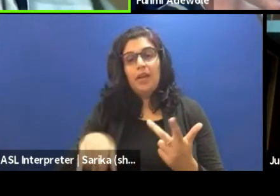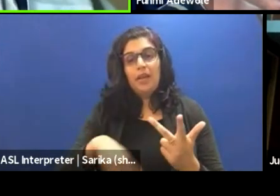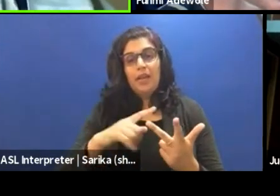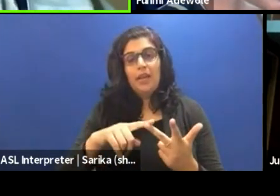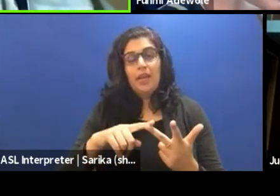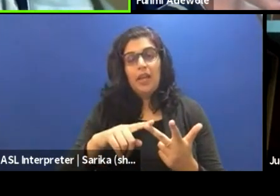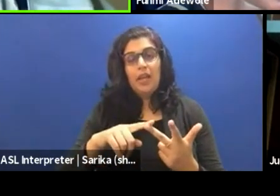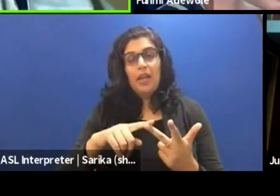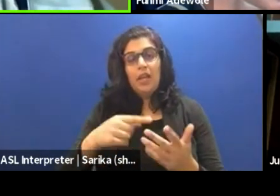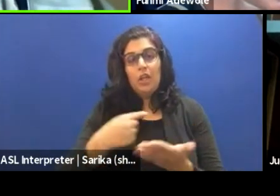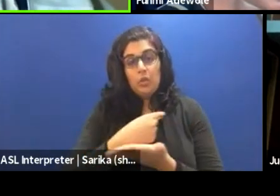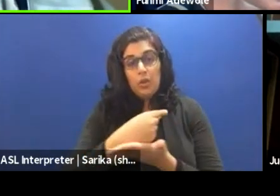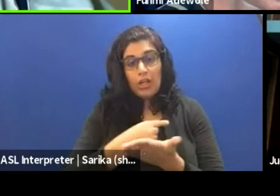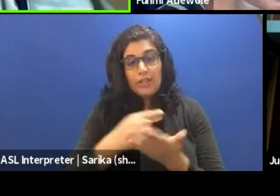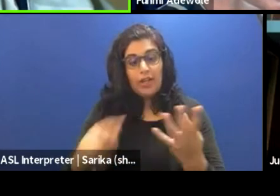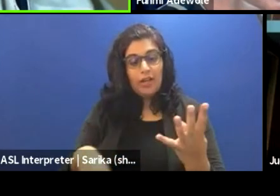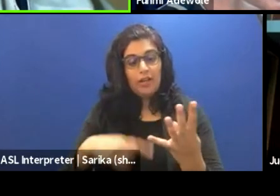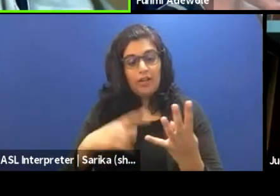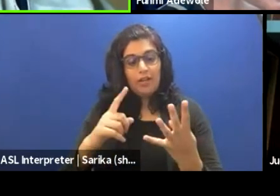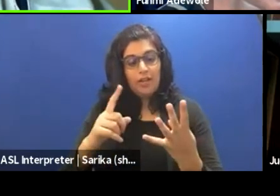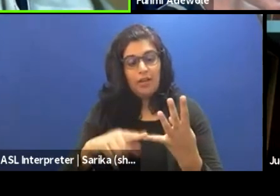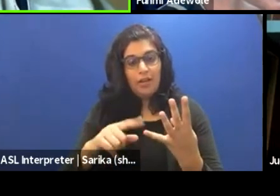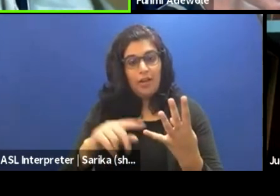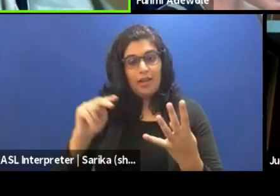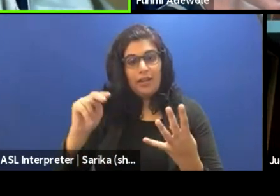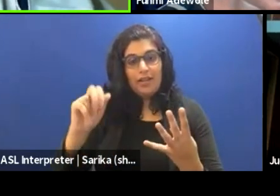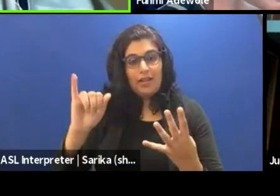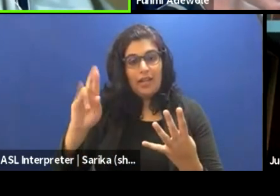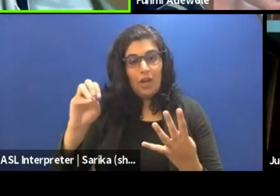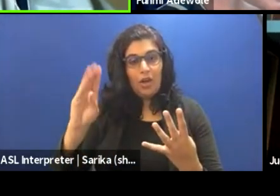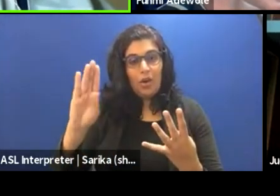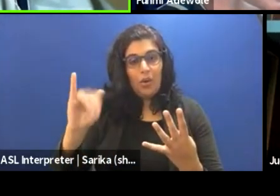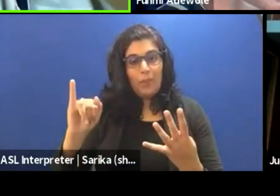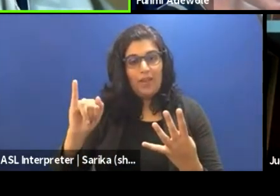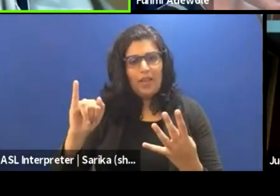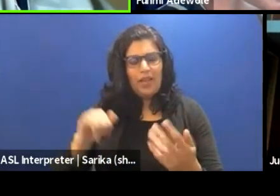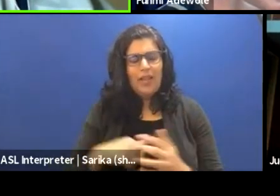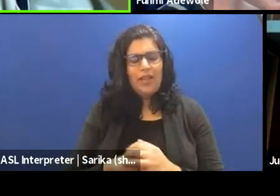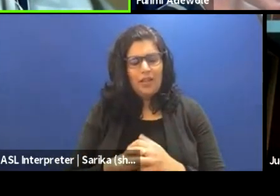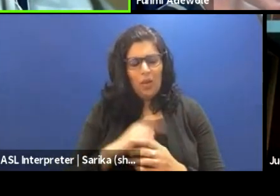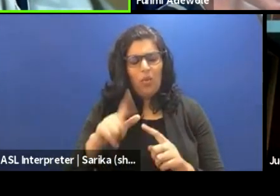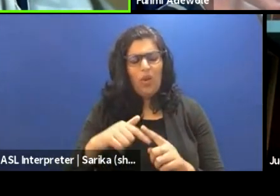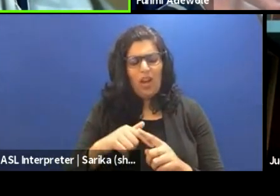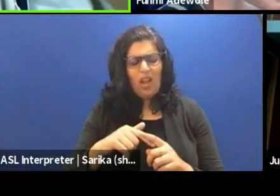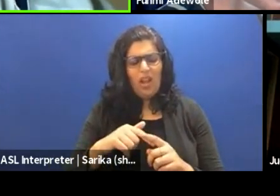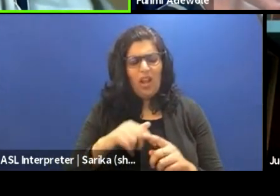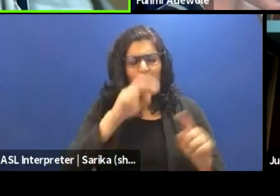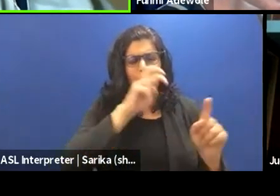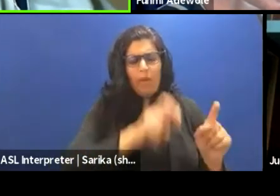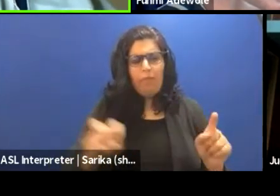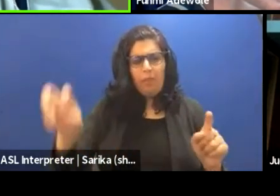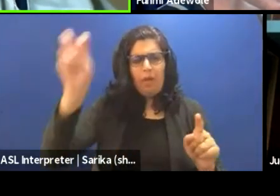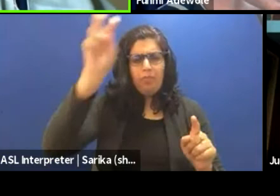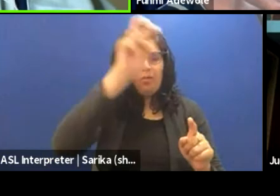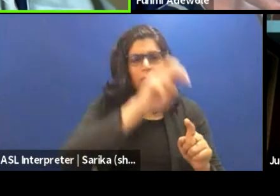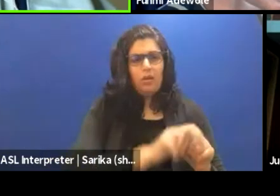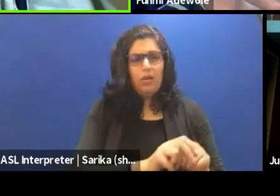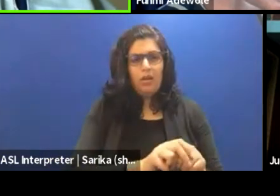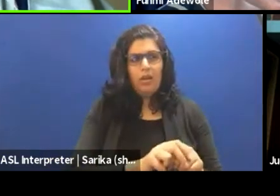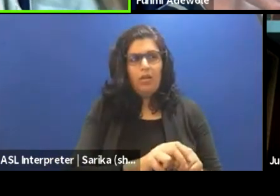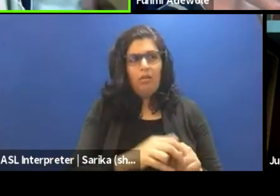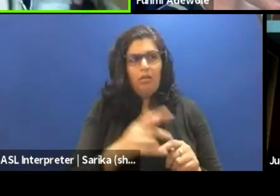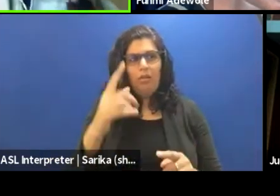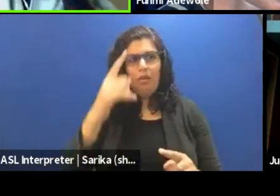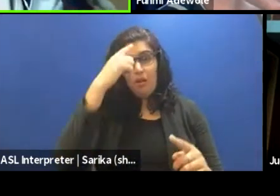I think whenever I shift place, the question that comes is, oh, will the audience understand?